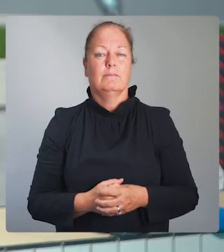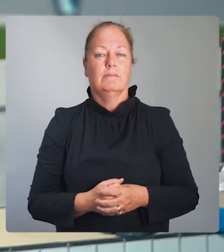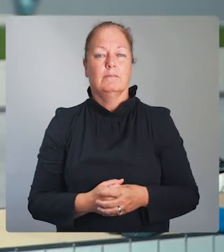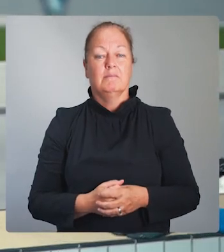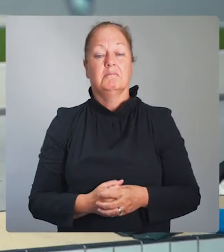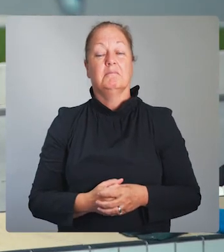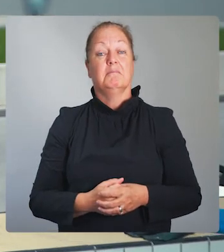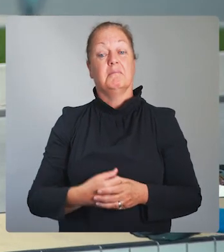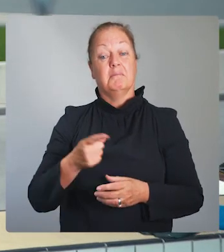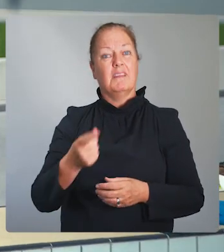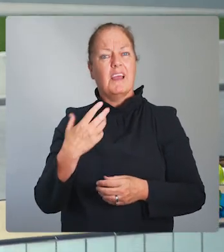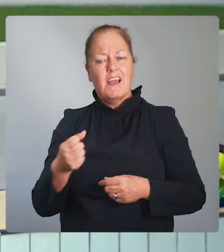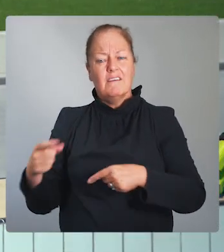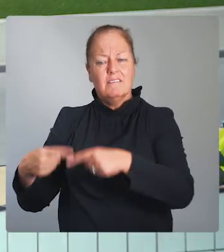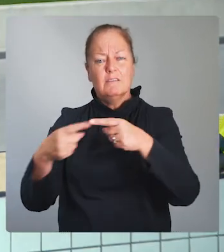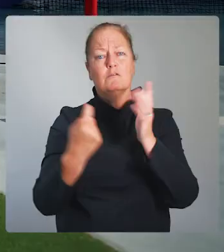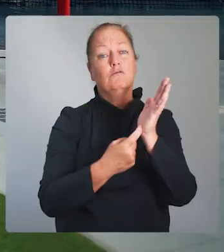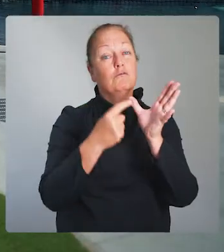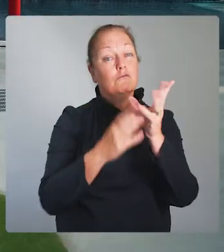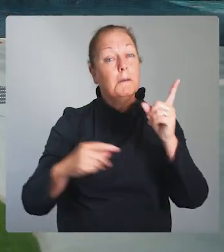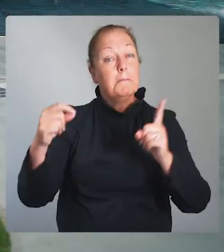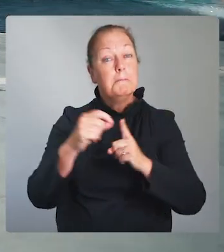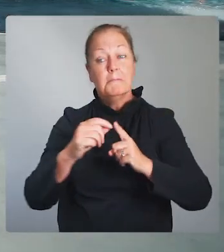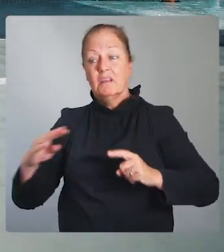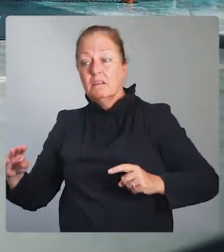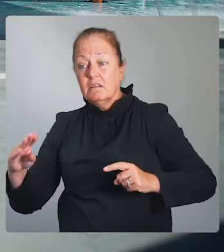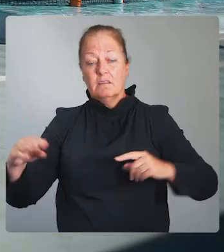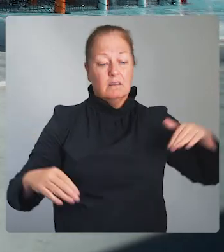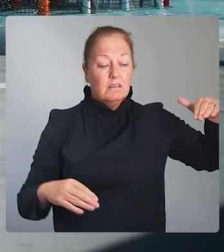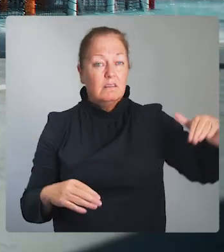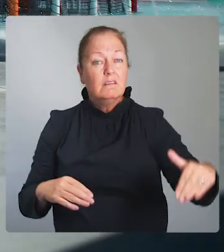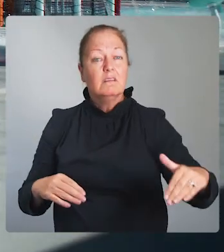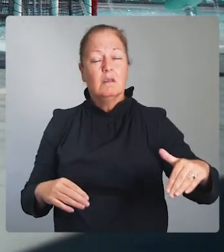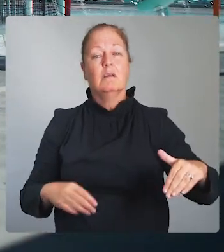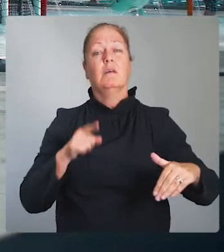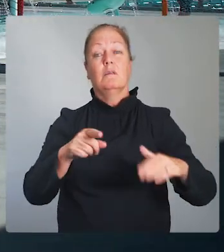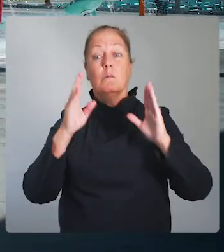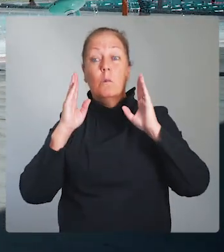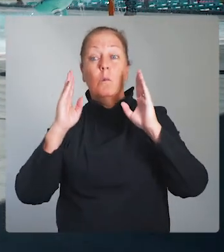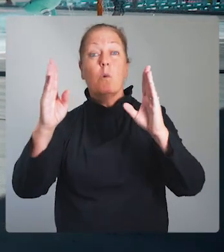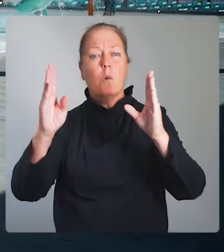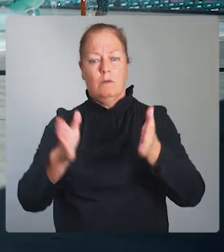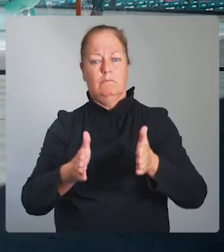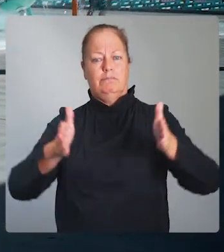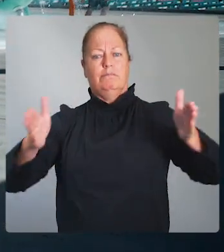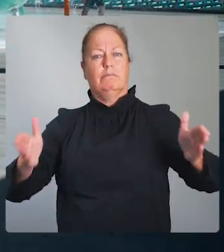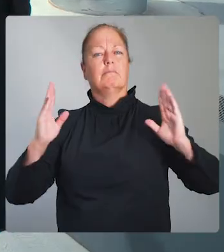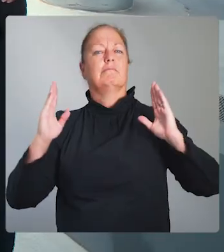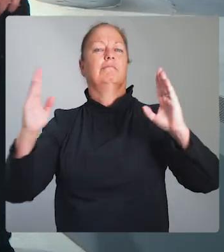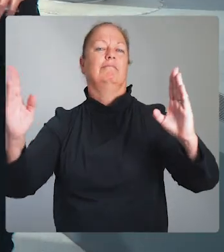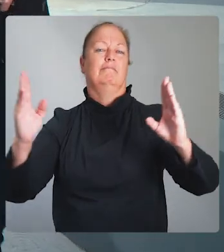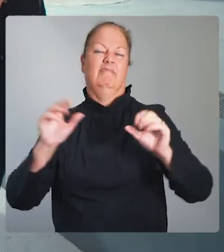when people with are feeling great.